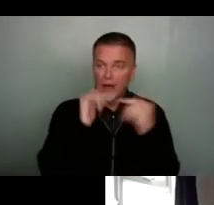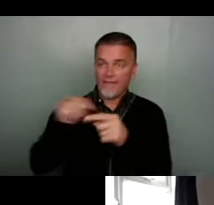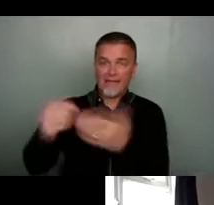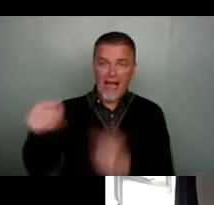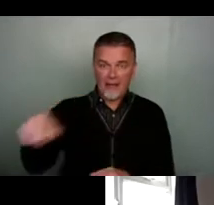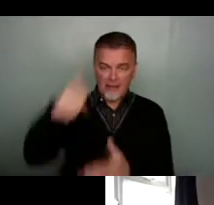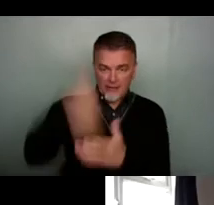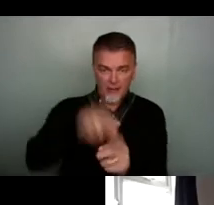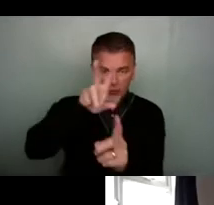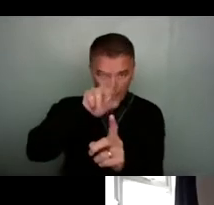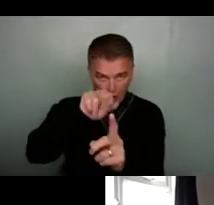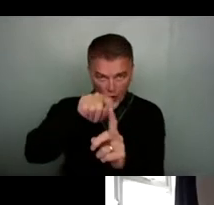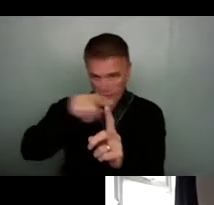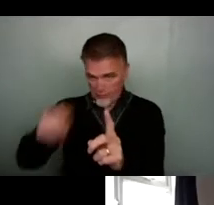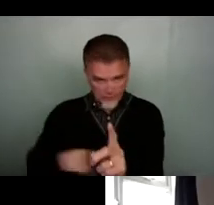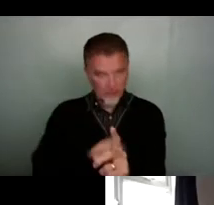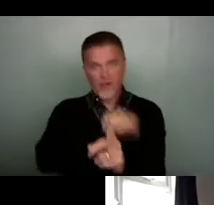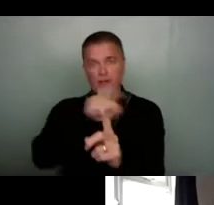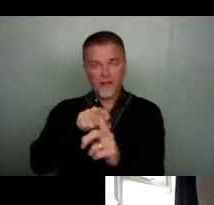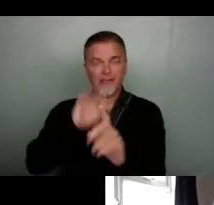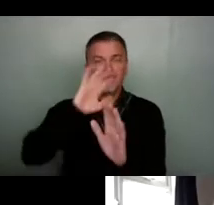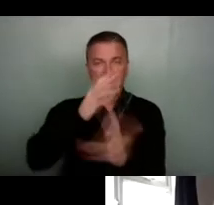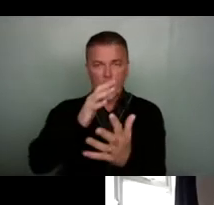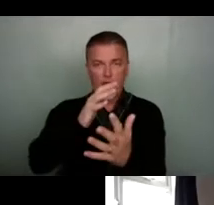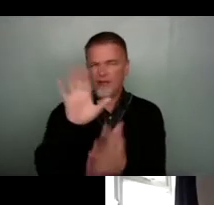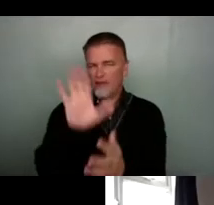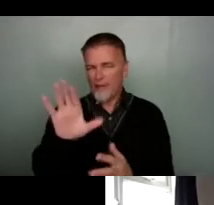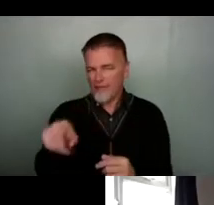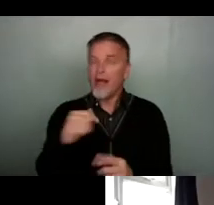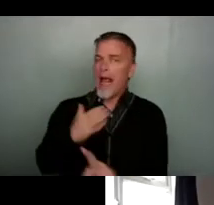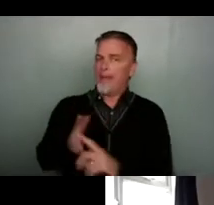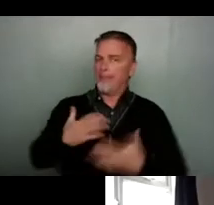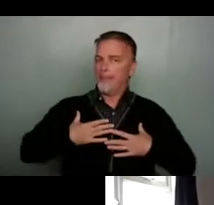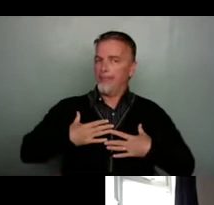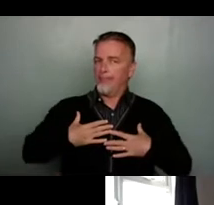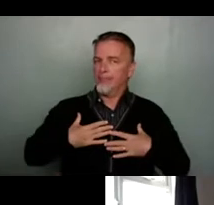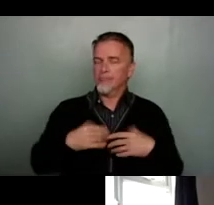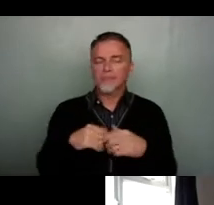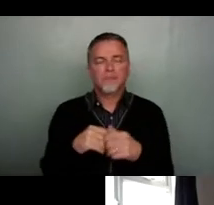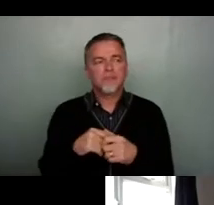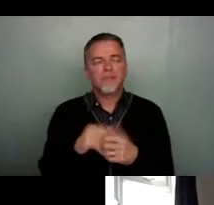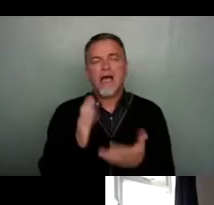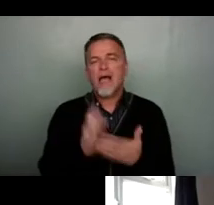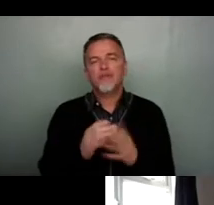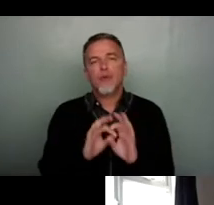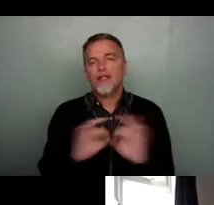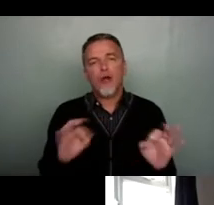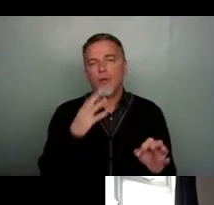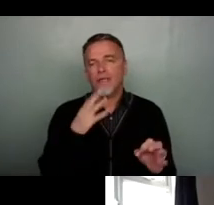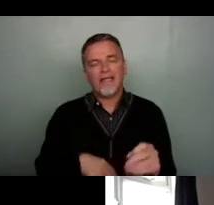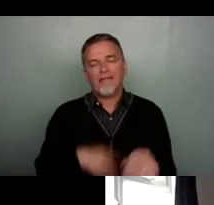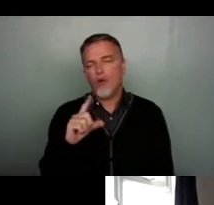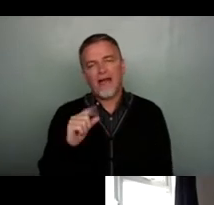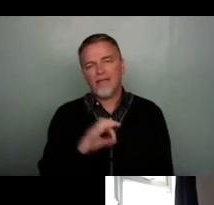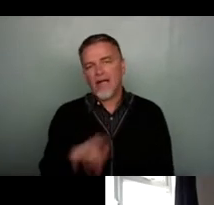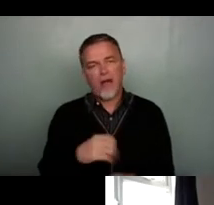12 and to end at 10 or somewhere thereabouts. There was absolutely no need to do an 11 hour live